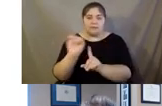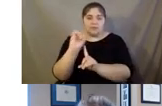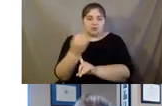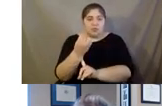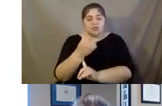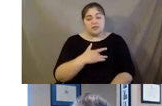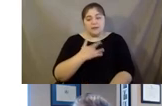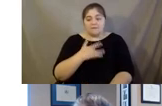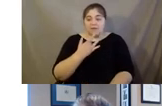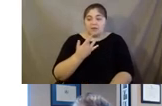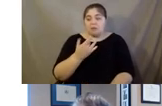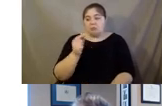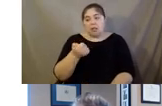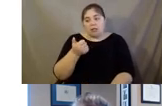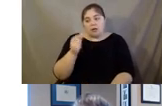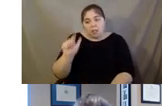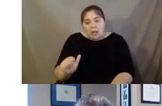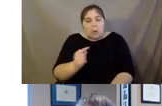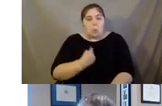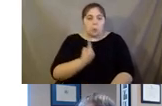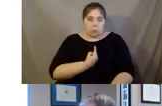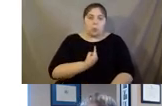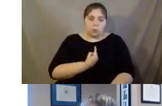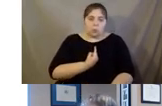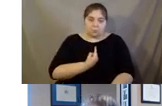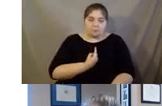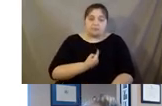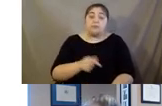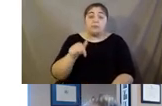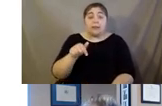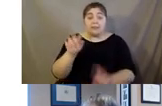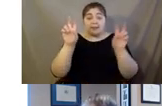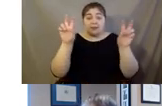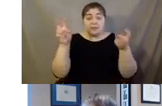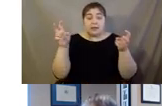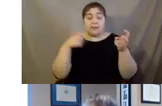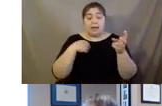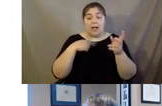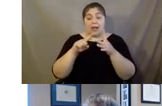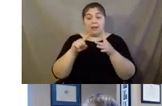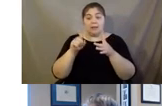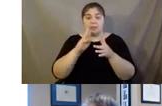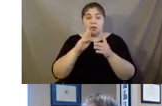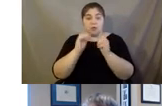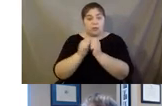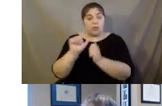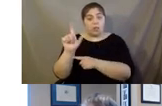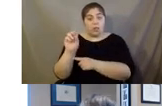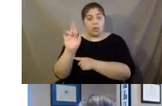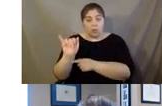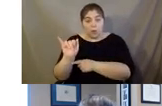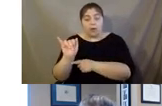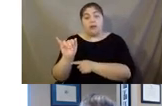alone. So this was one of the topics when I originally started talking to Lori, we tossed around as an